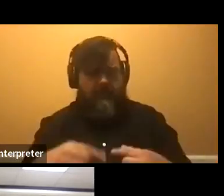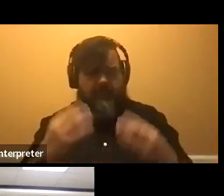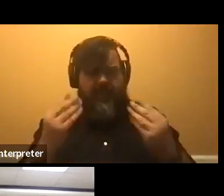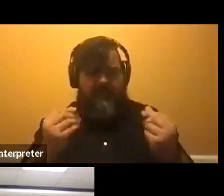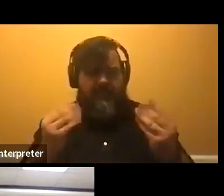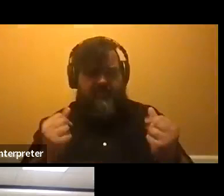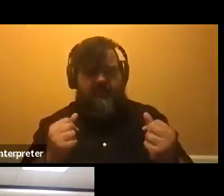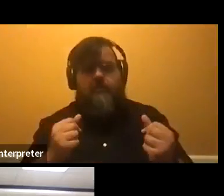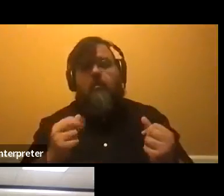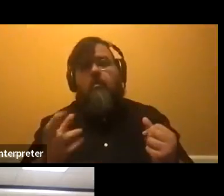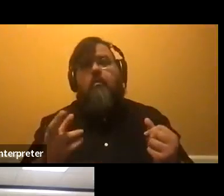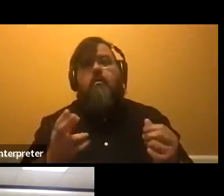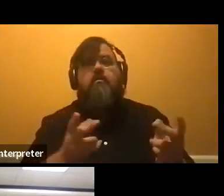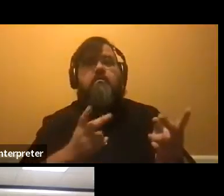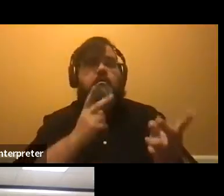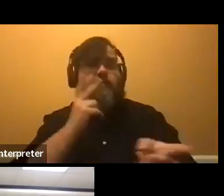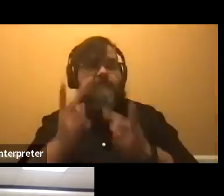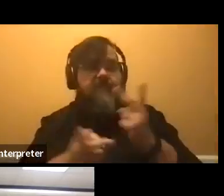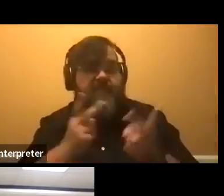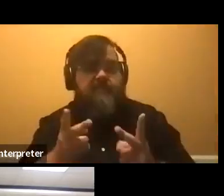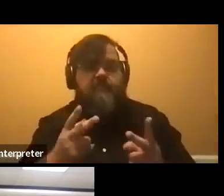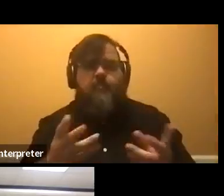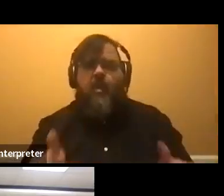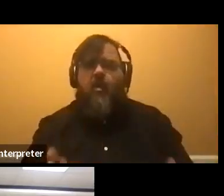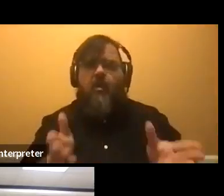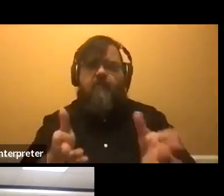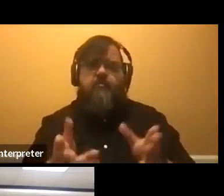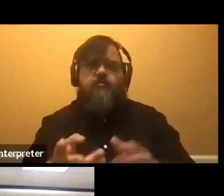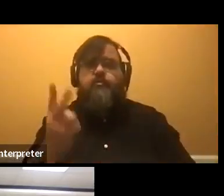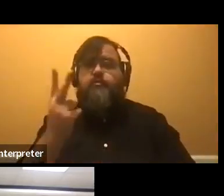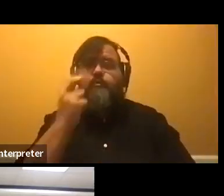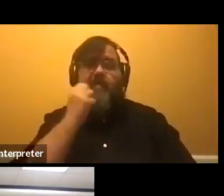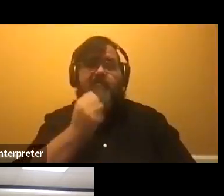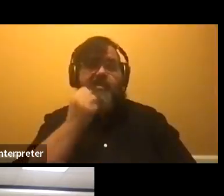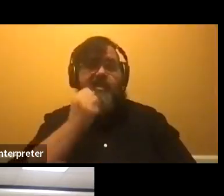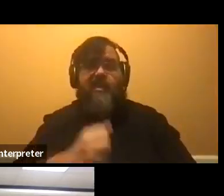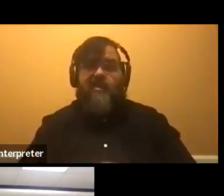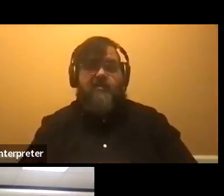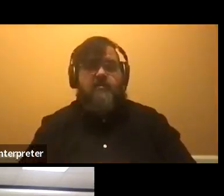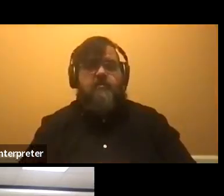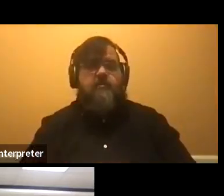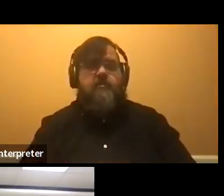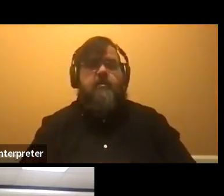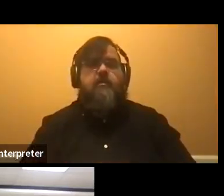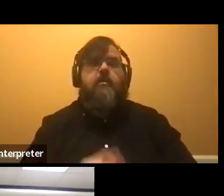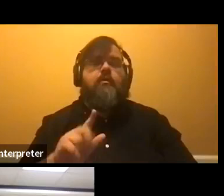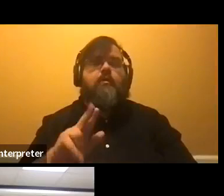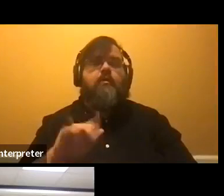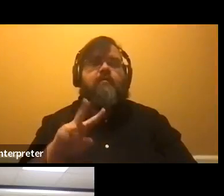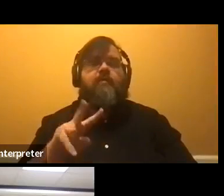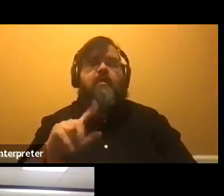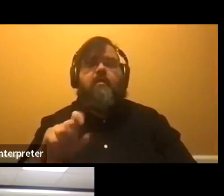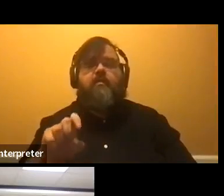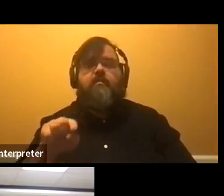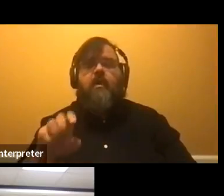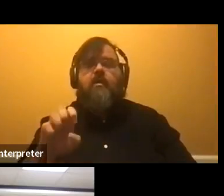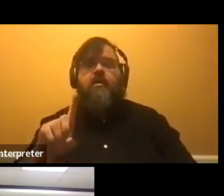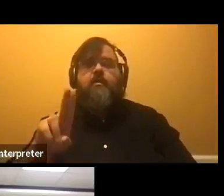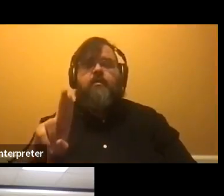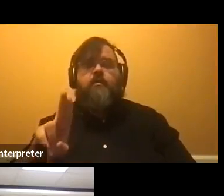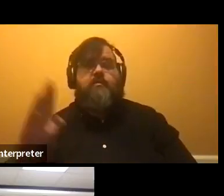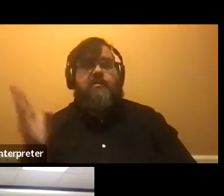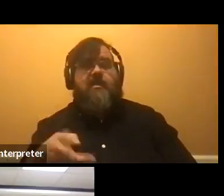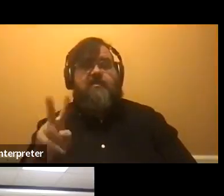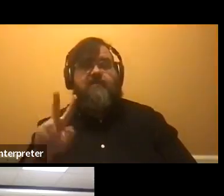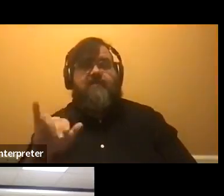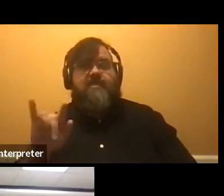our visits, we offer two a day. Um, and if you just go to louisville.edu slash visit, you'll be able to see all the available dates.